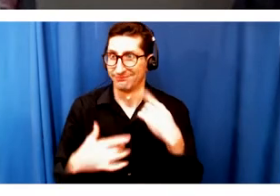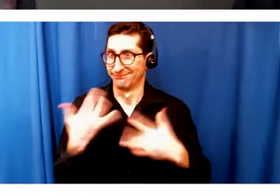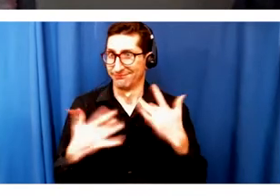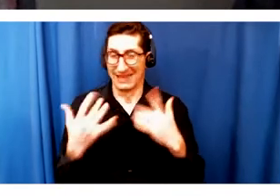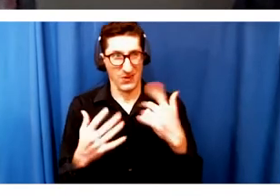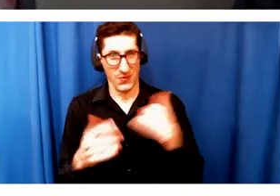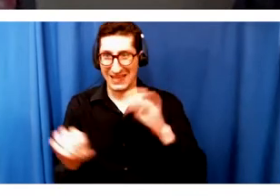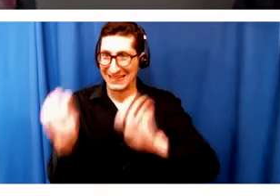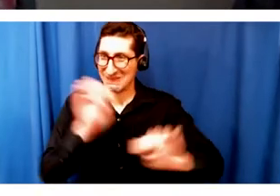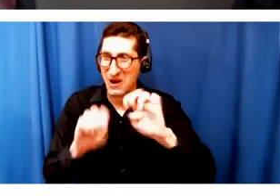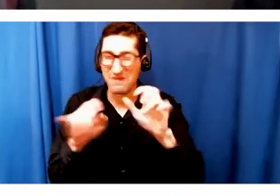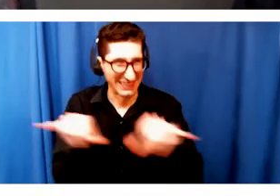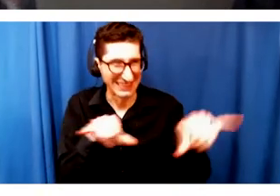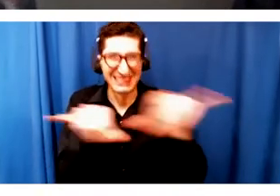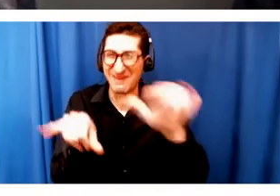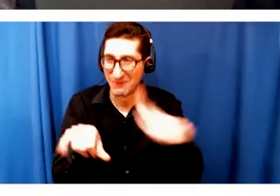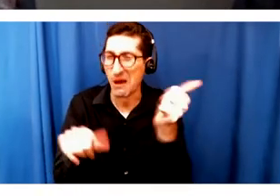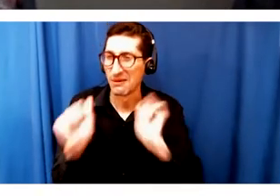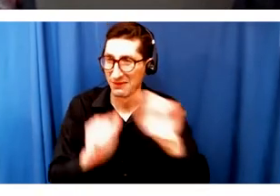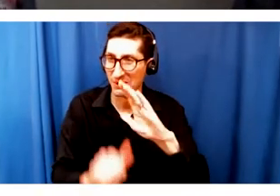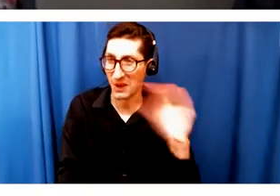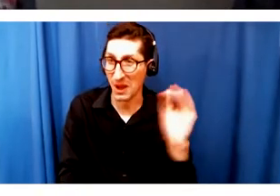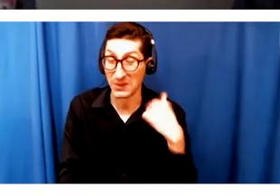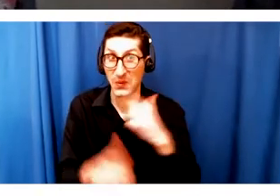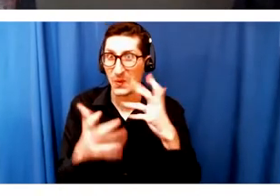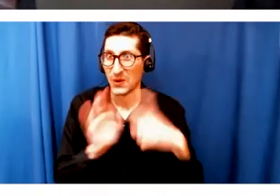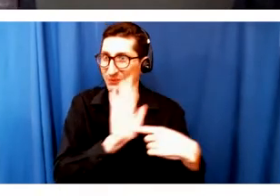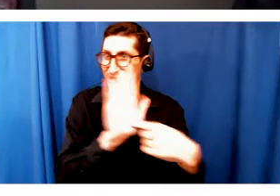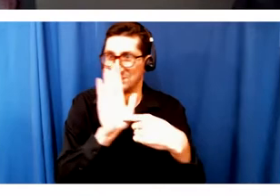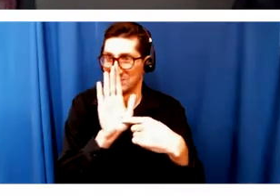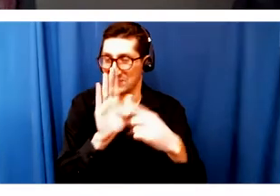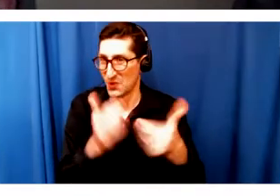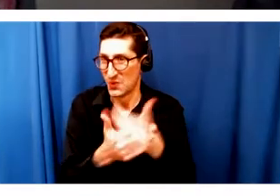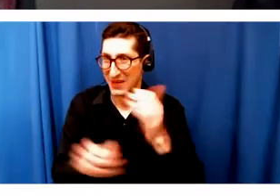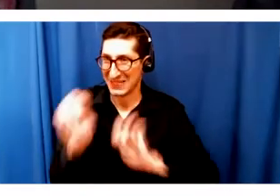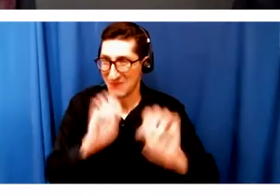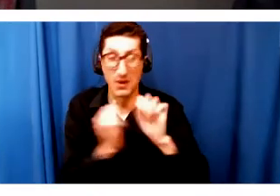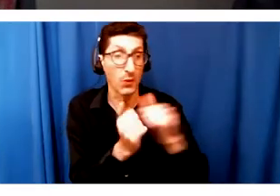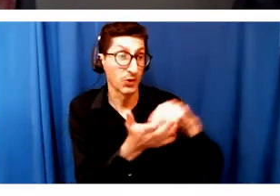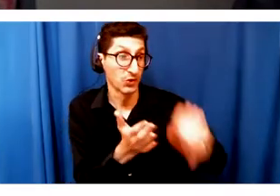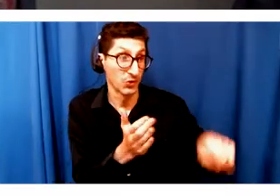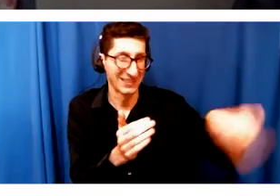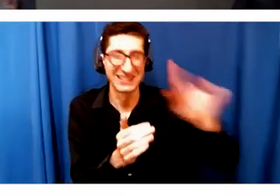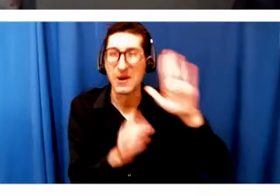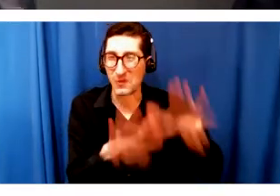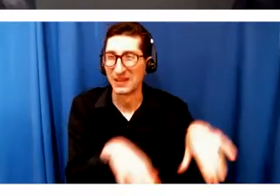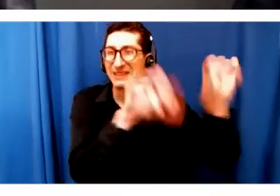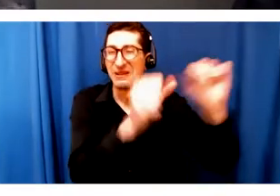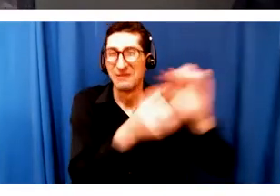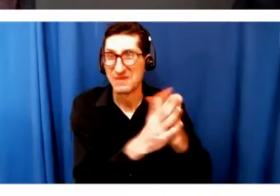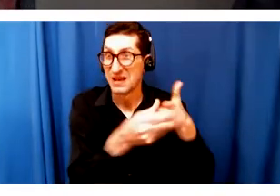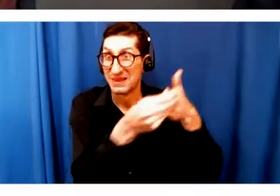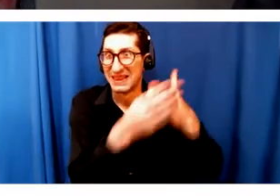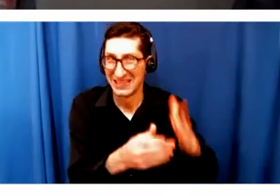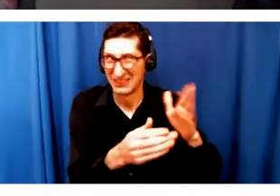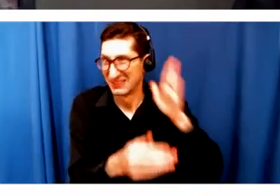with everyone else and introducing this experiment with the students who will take it over at some point in the future. So for anybody watching